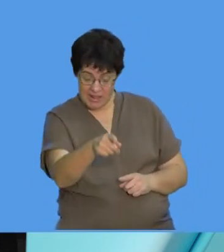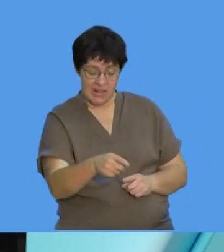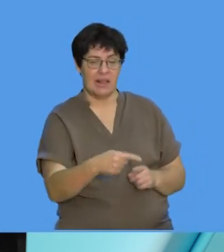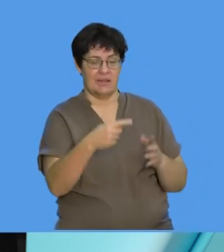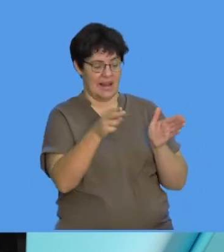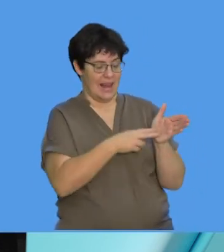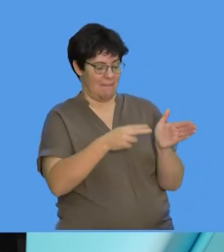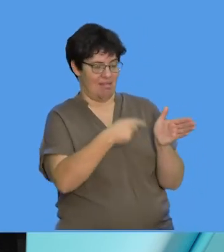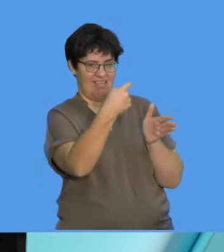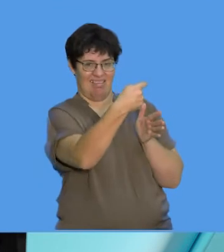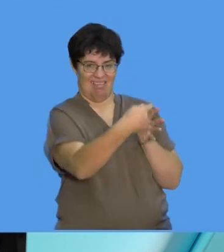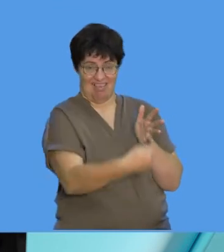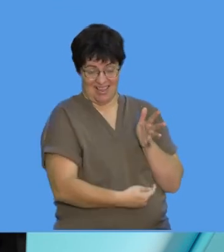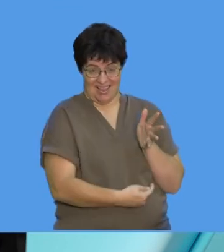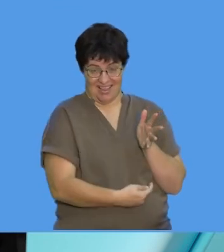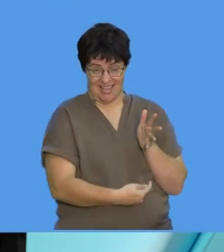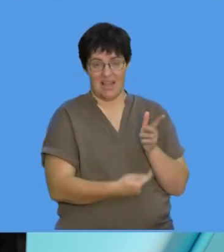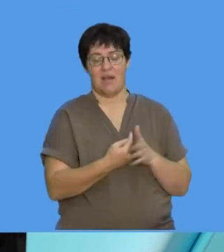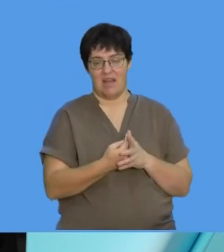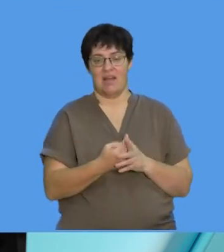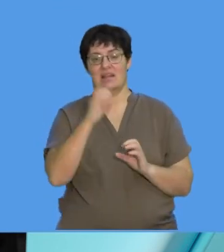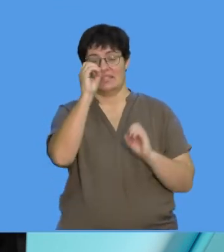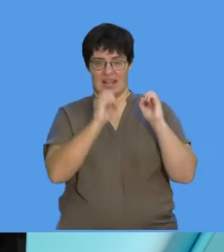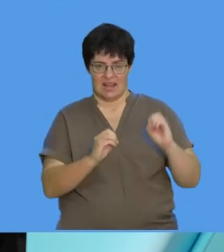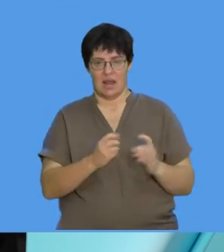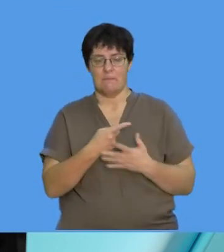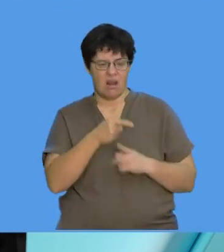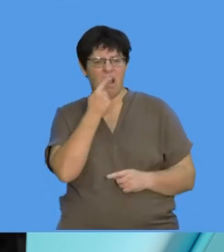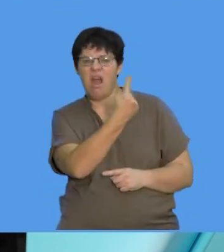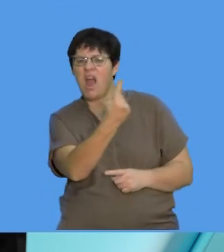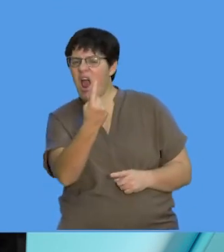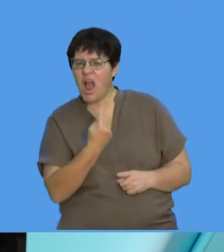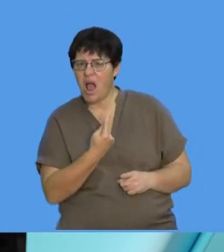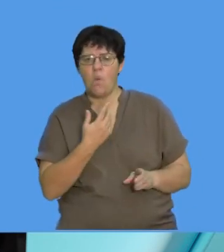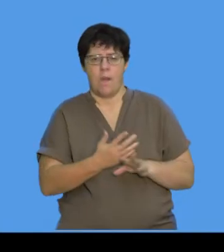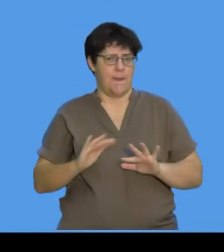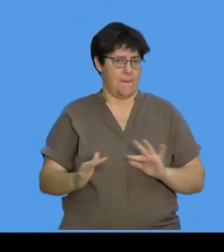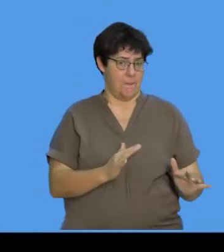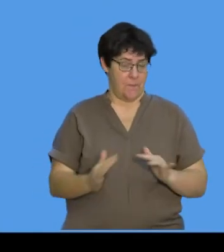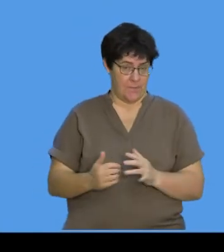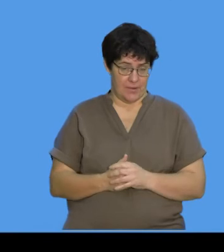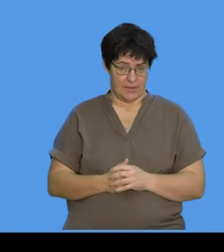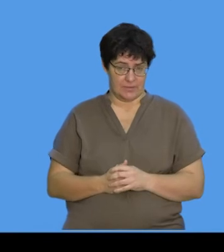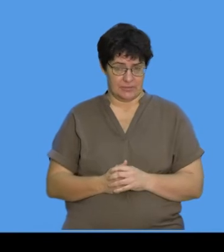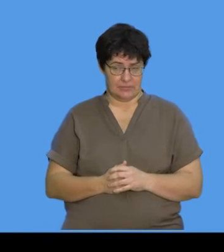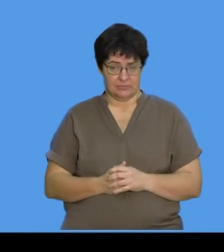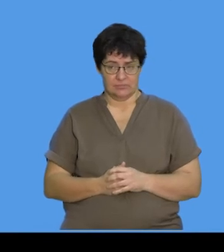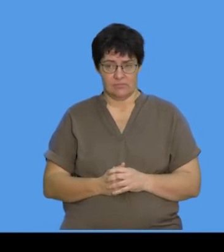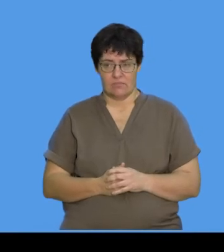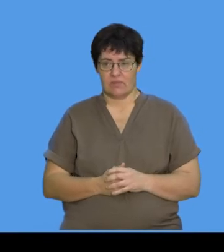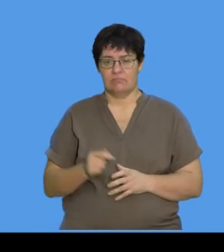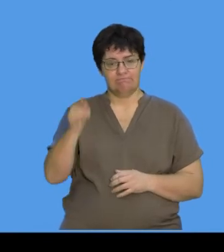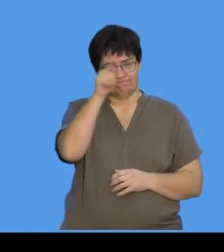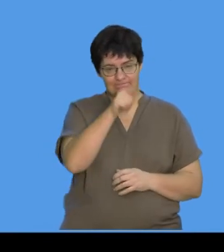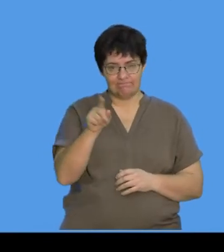to do is label the bacterium cell and know the functions of the different parts. So, what does this, all right,